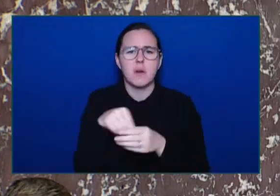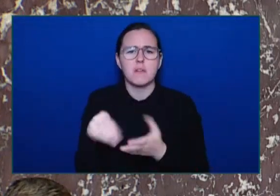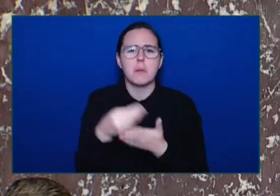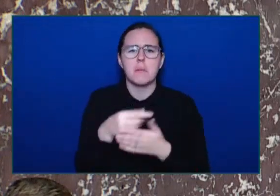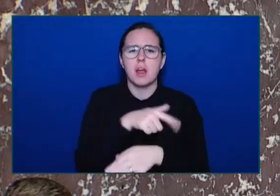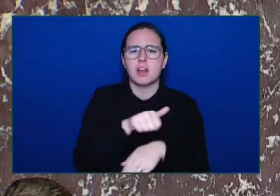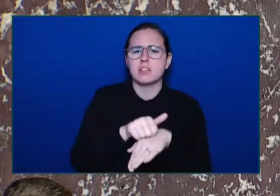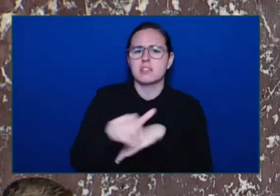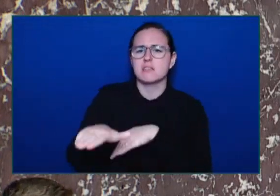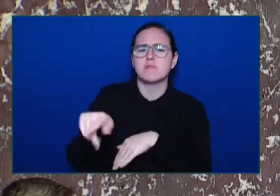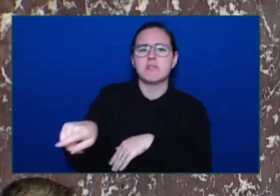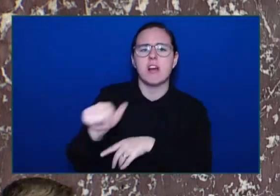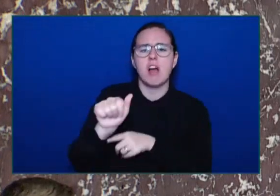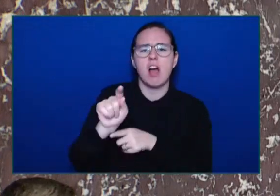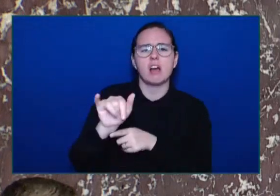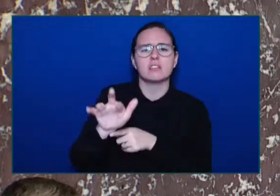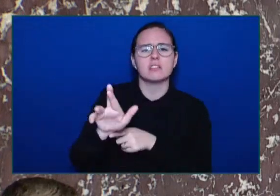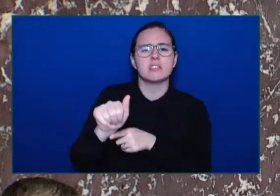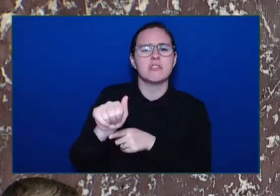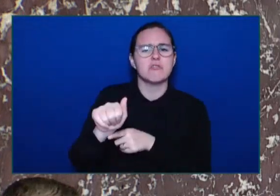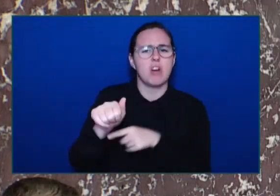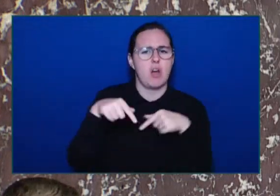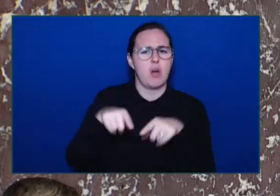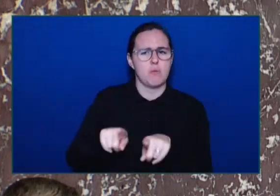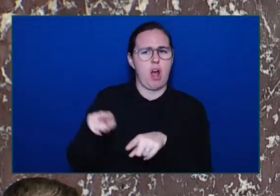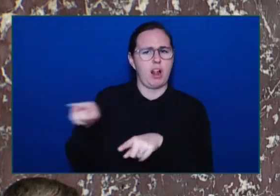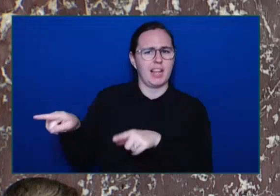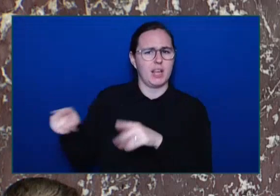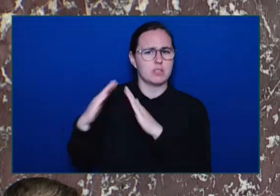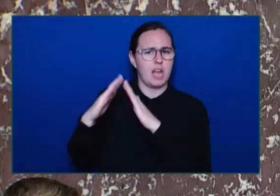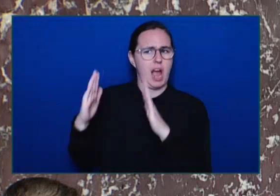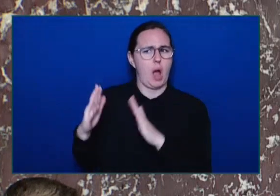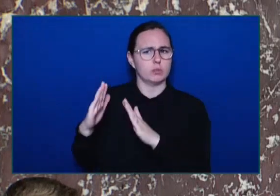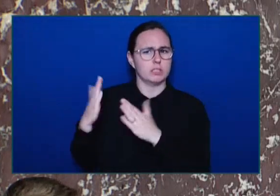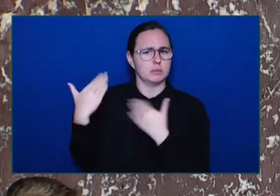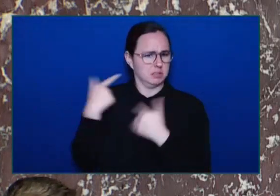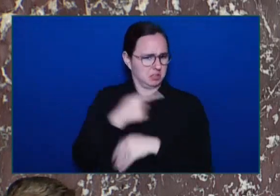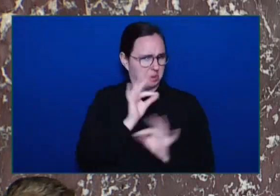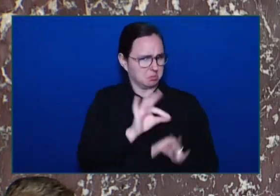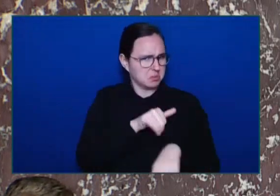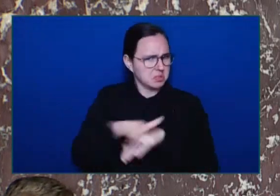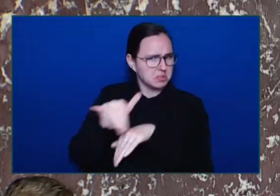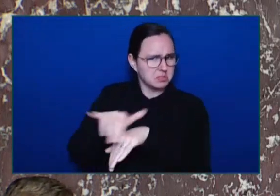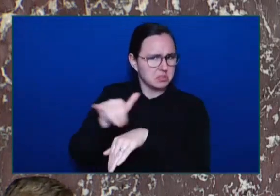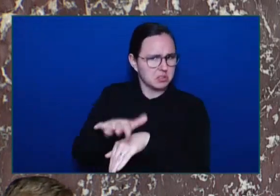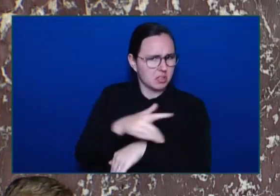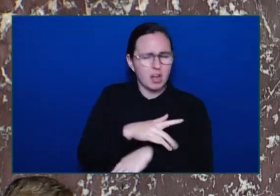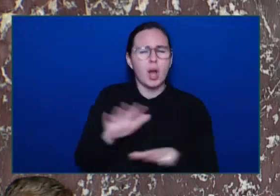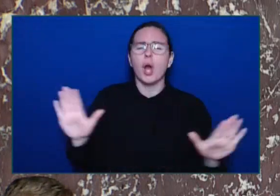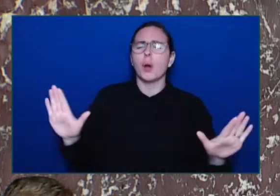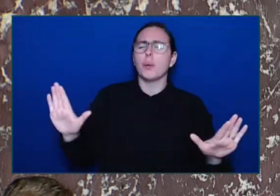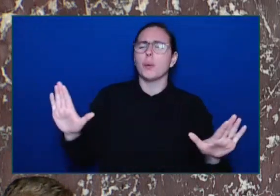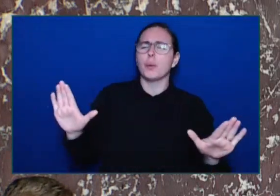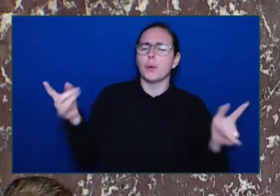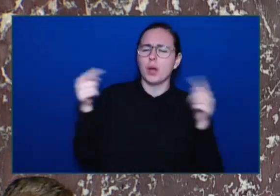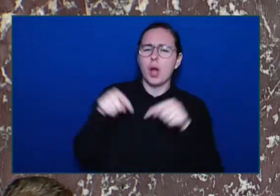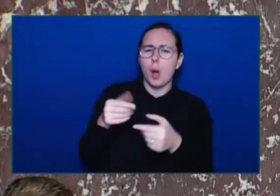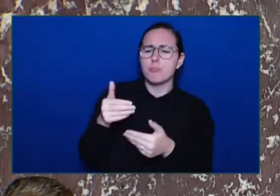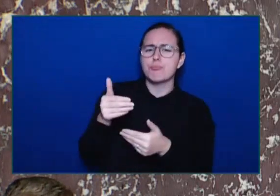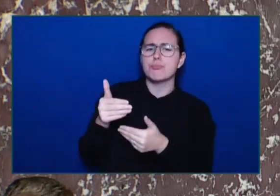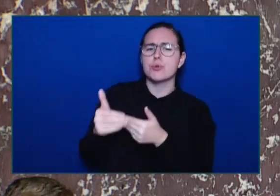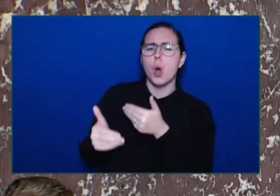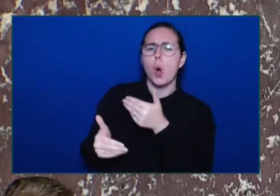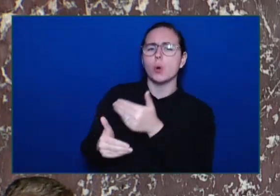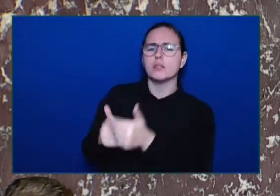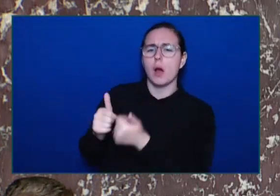shines a light on the problem we have right now With how this whole process has played out News flash for the Premier When he was the housing minister It was called